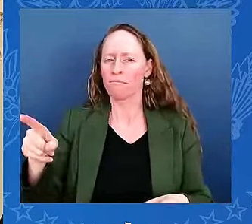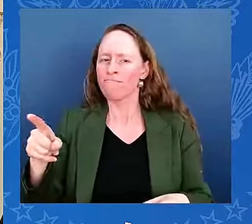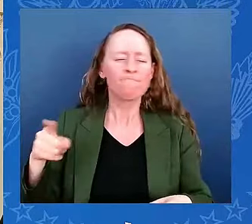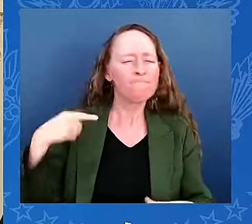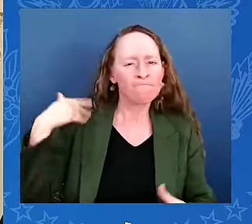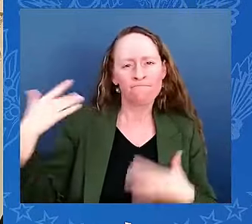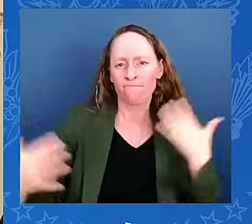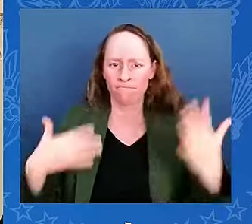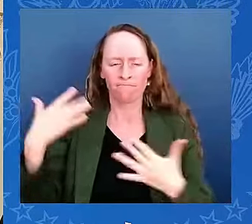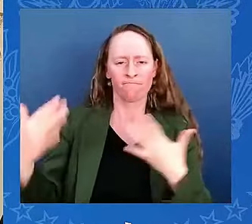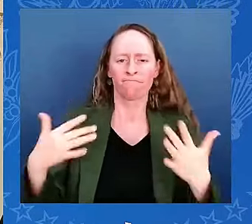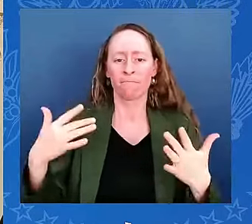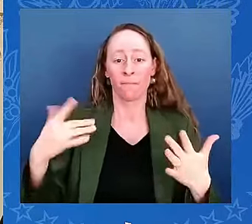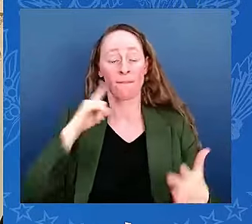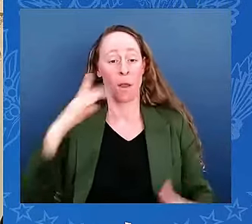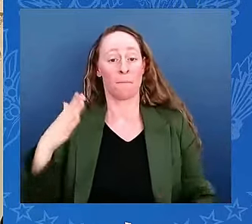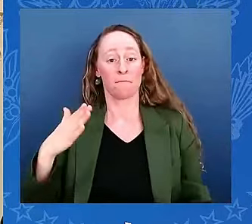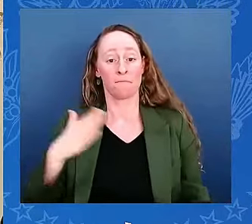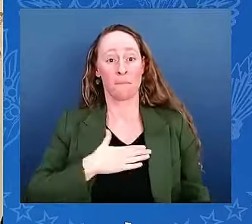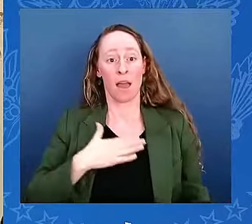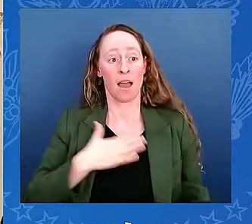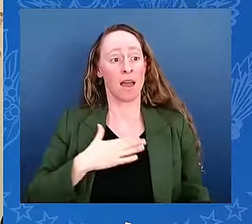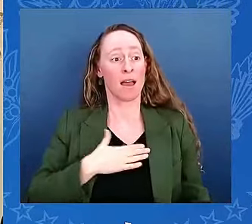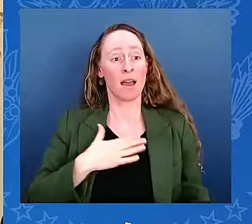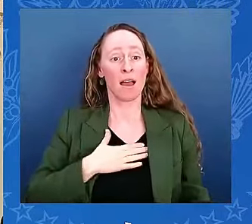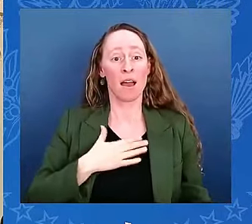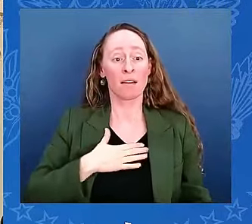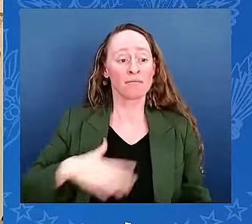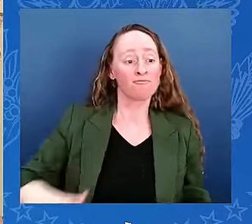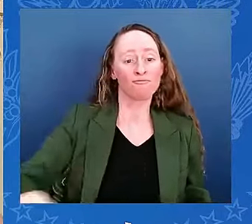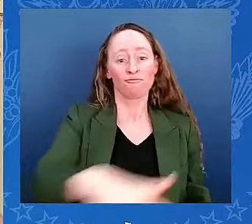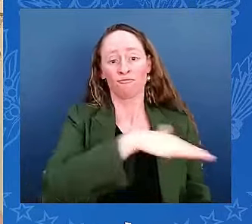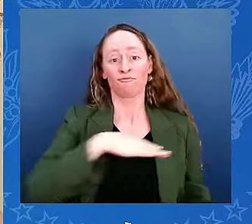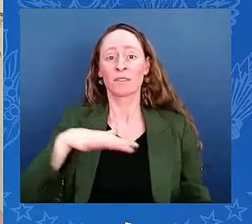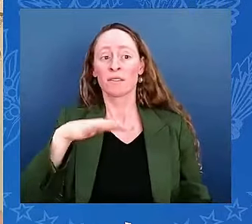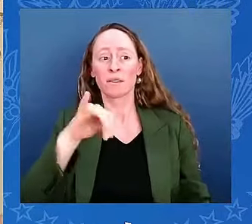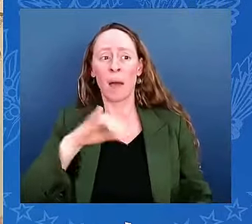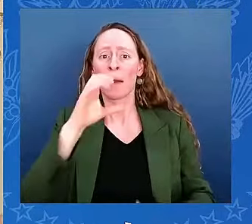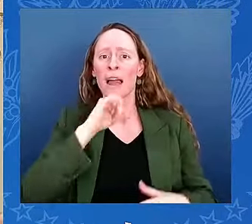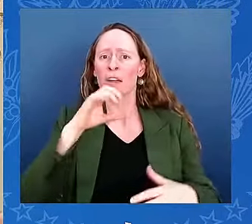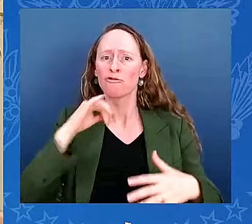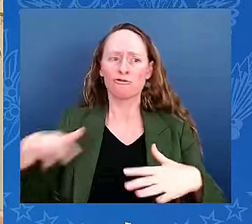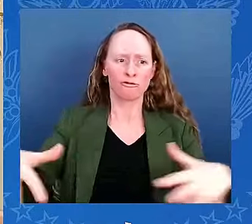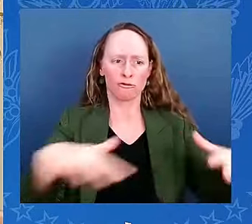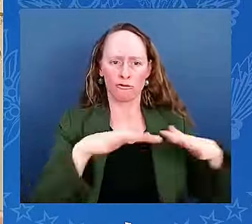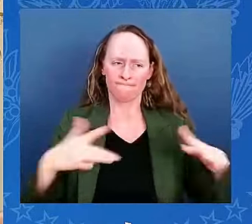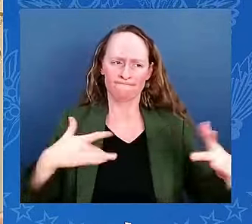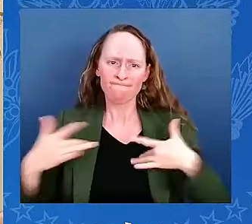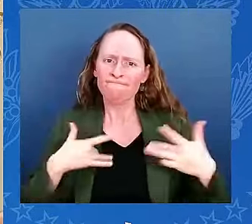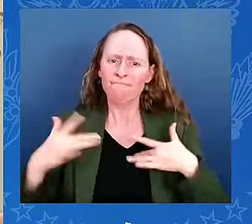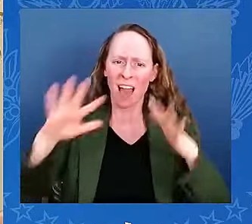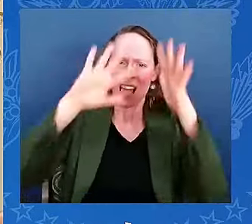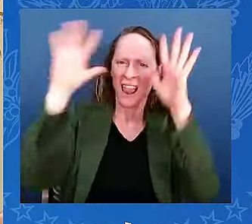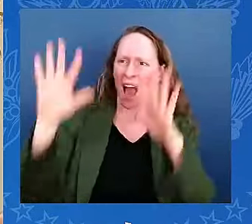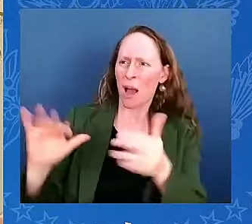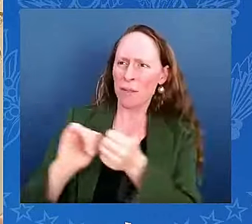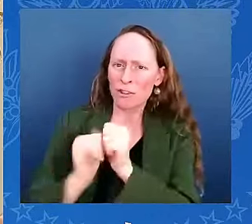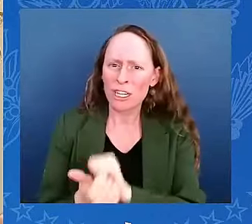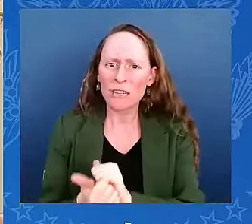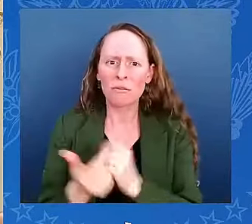Seeing the impacts of climate change and food insecurity in my community, it led me to founding Rise and Shine Foundation.